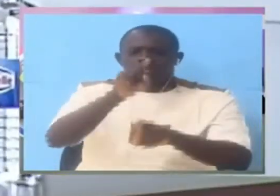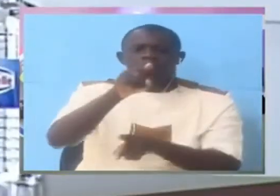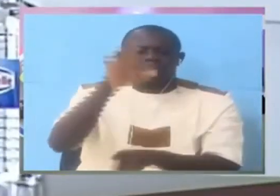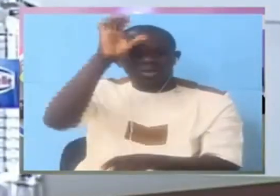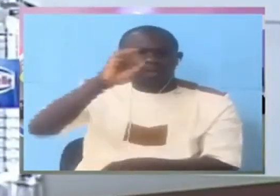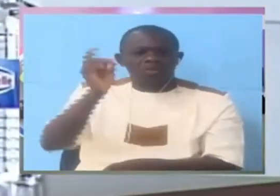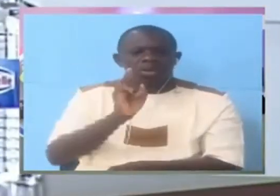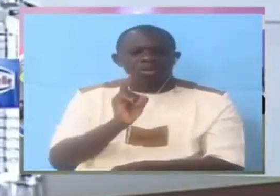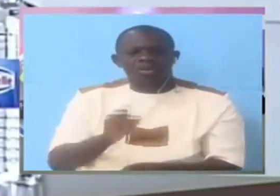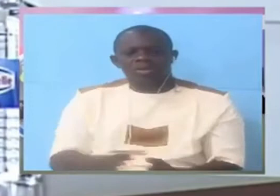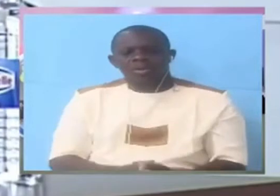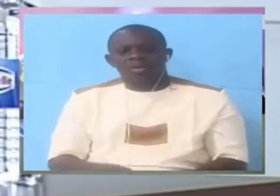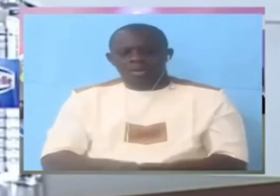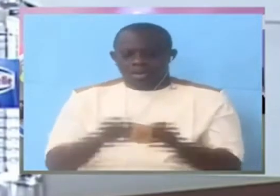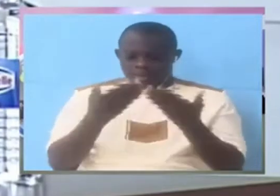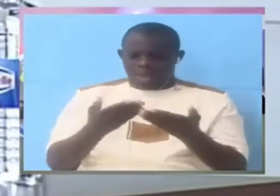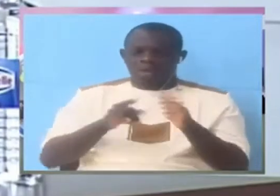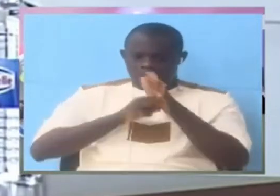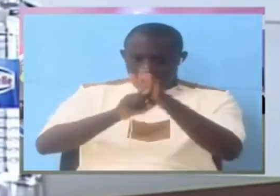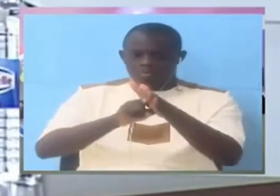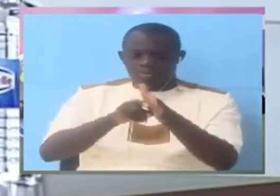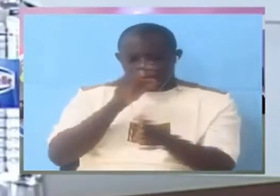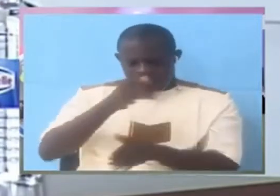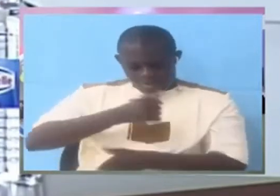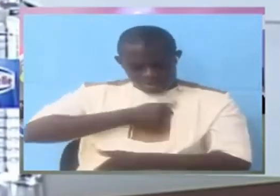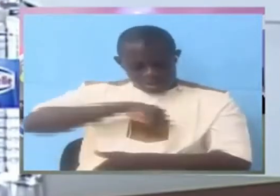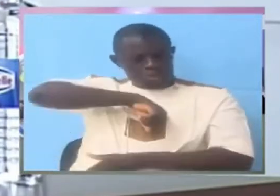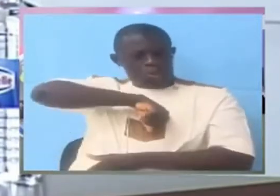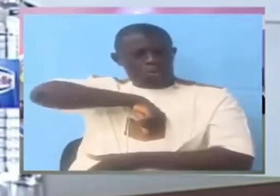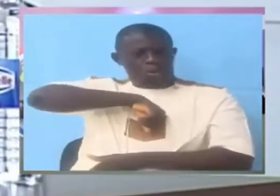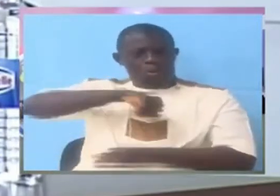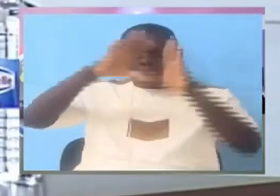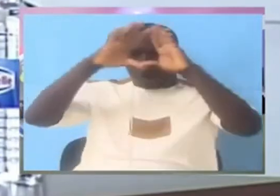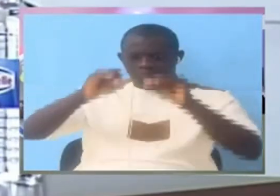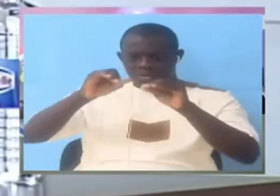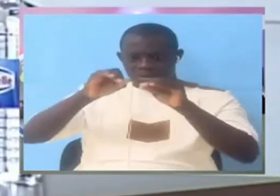let's let's say if my department investigation should arrest somebody to come in